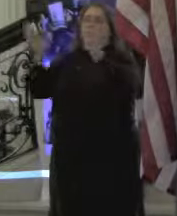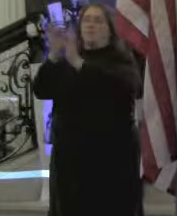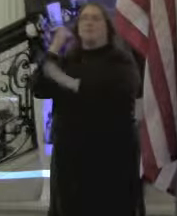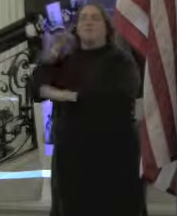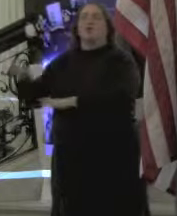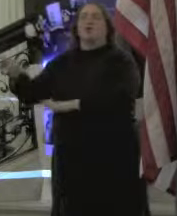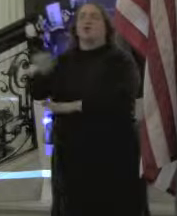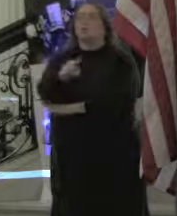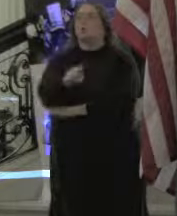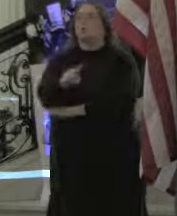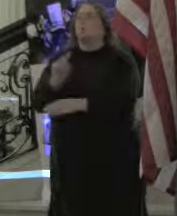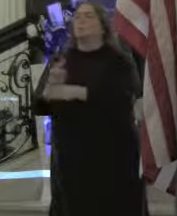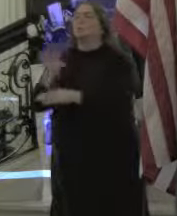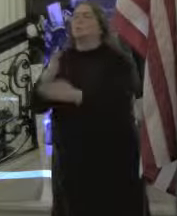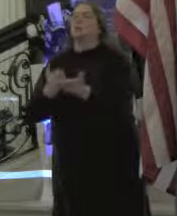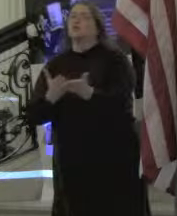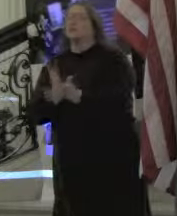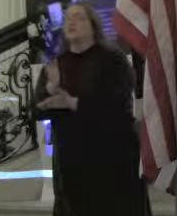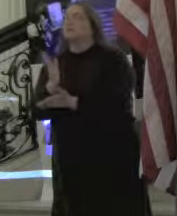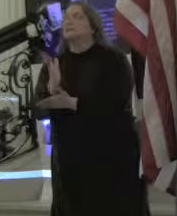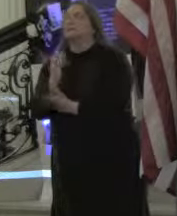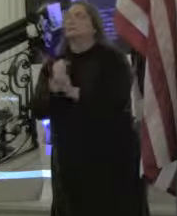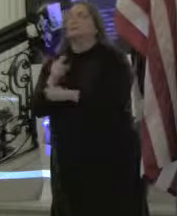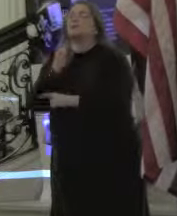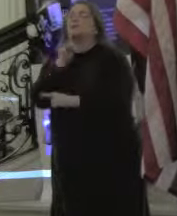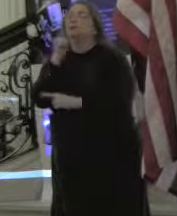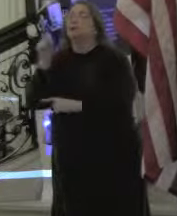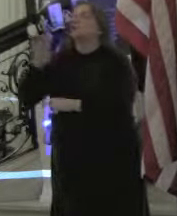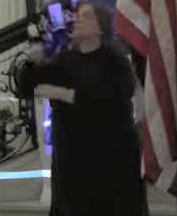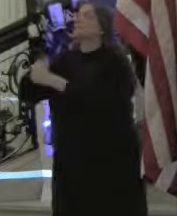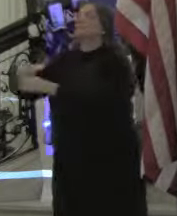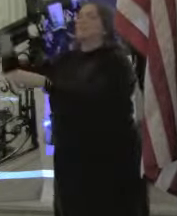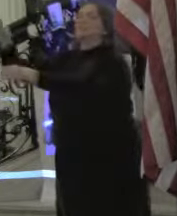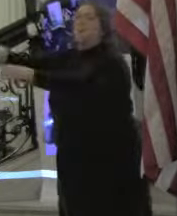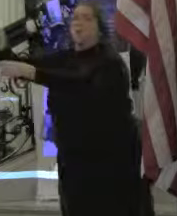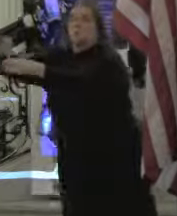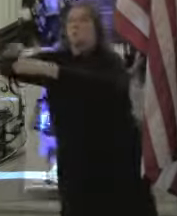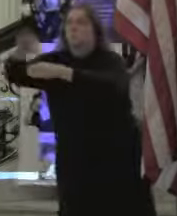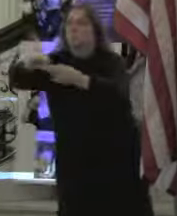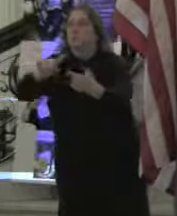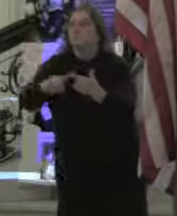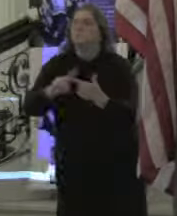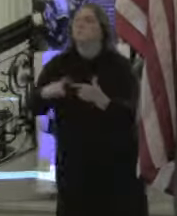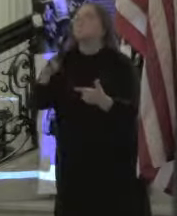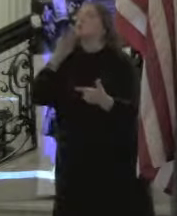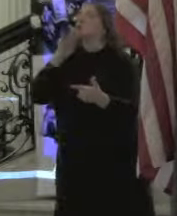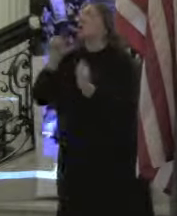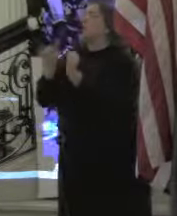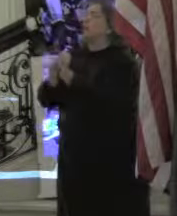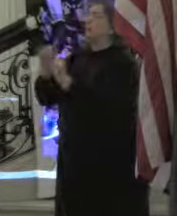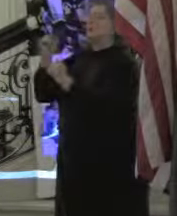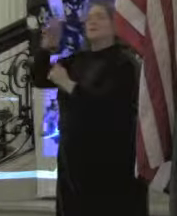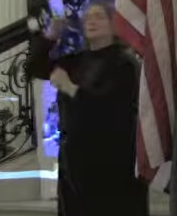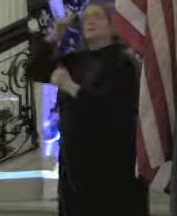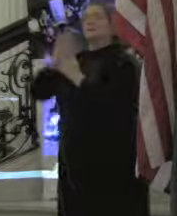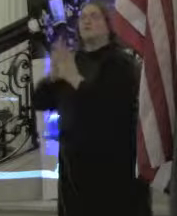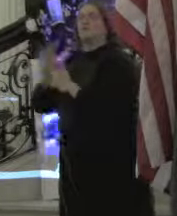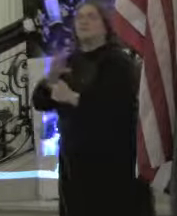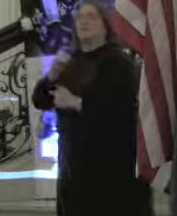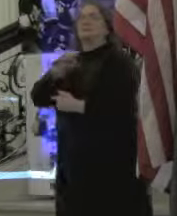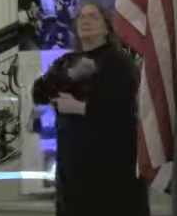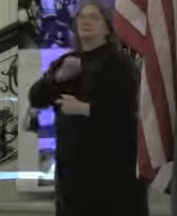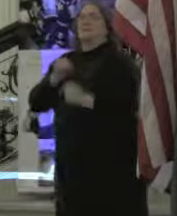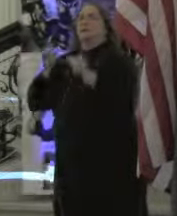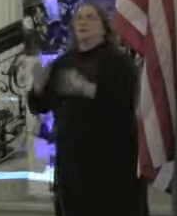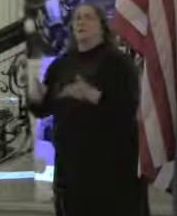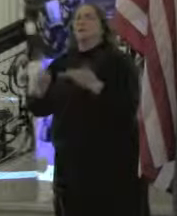as citizens, to make sure you get out there and vote. Make sure you talk to your reps and senators. Make sure